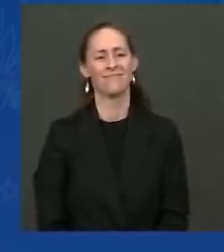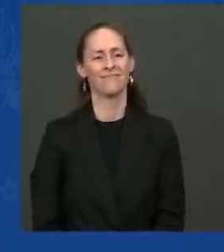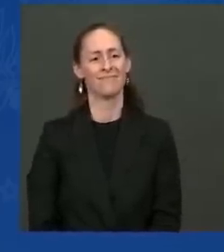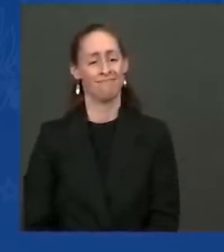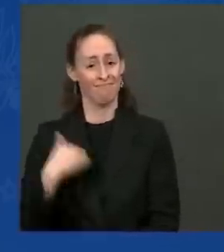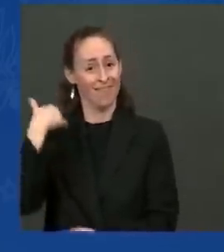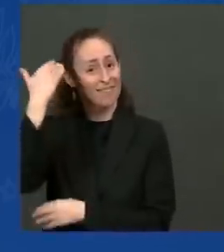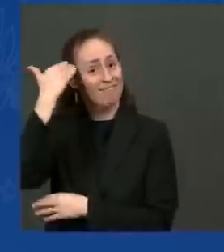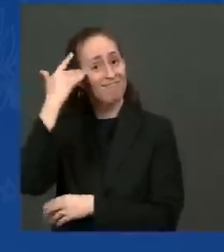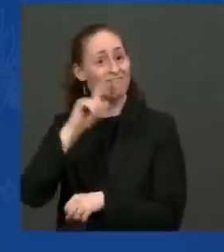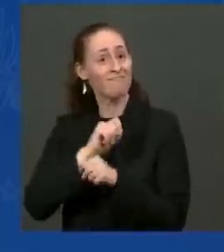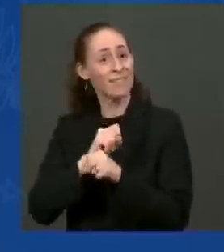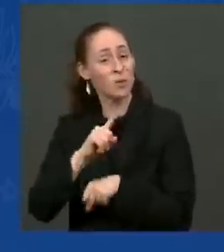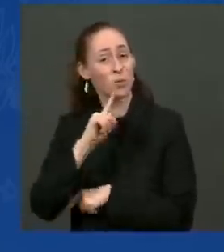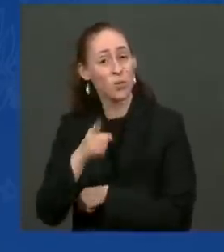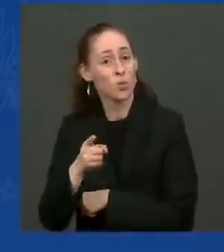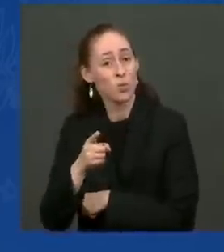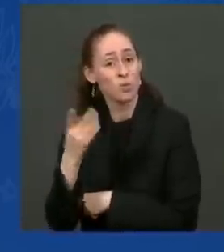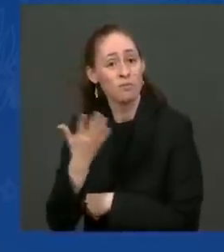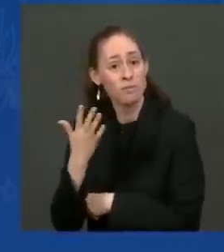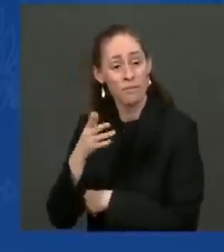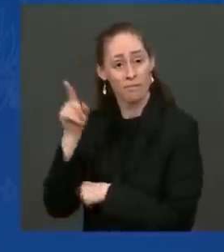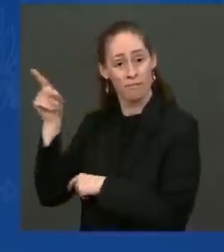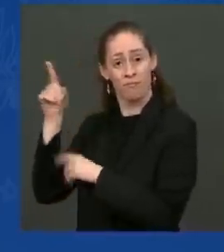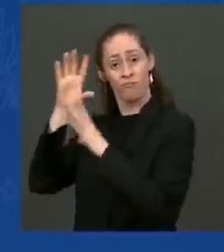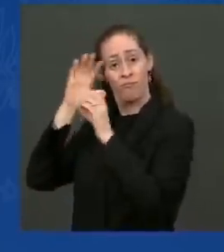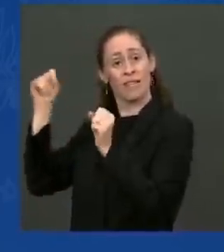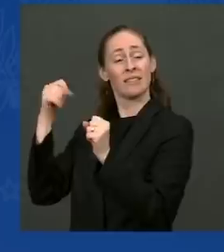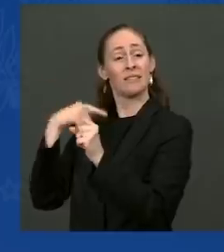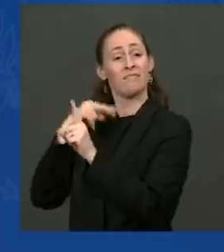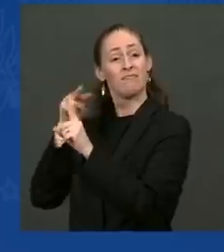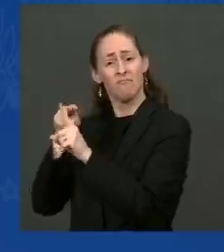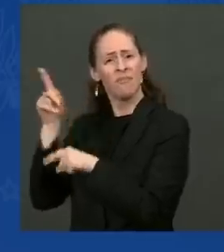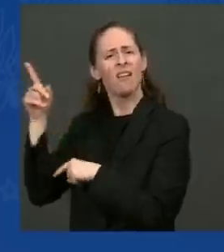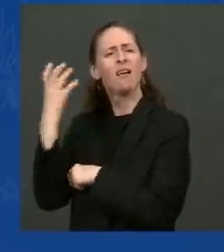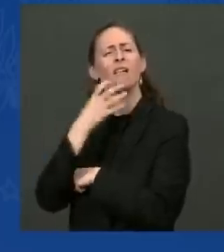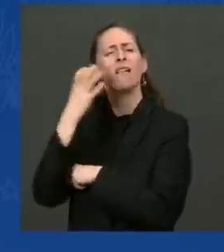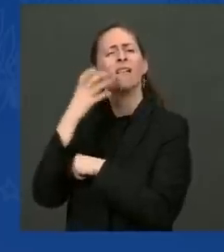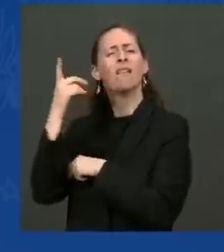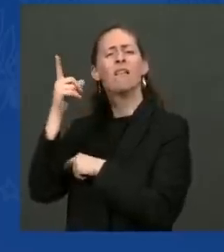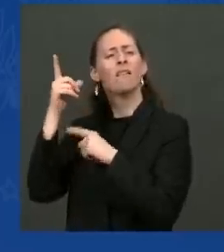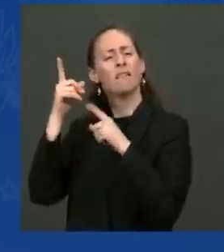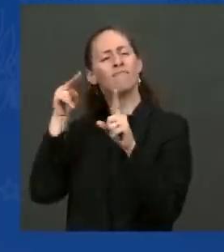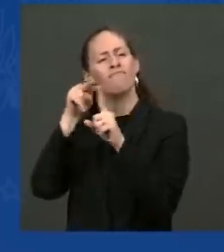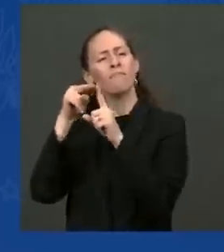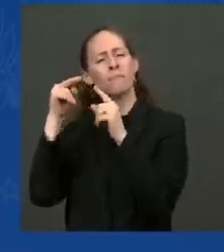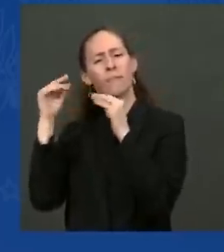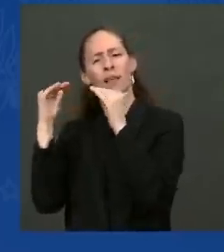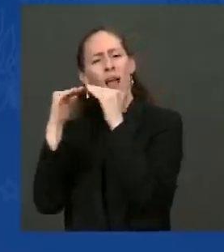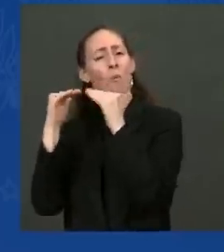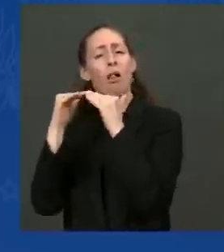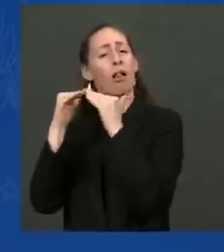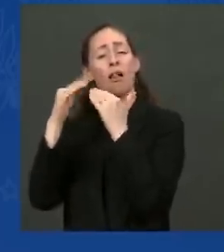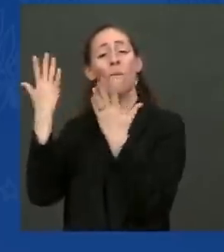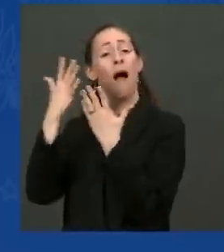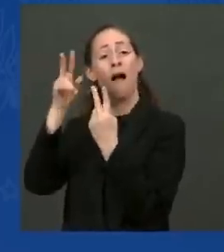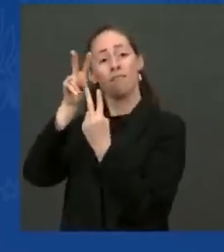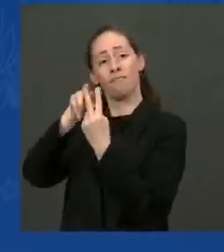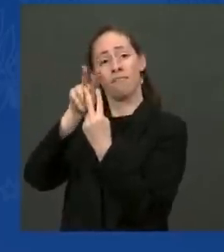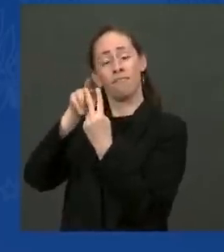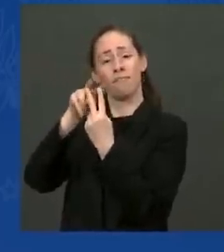You are equal parts believer and builder. And because you are,